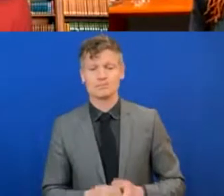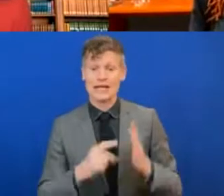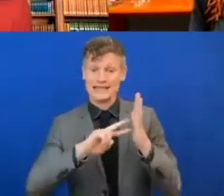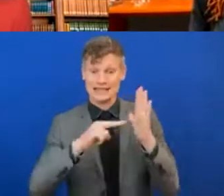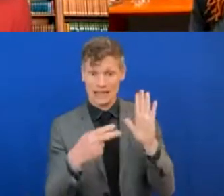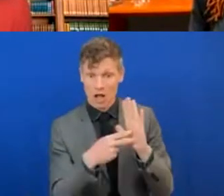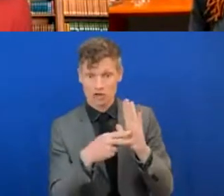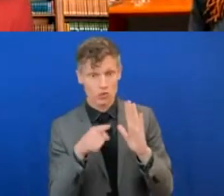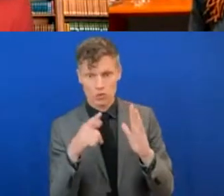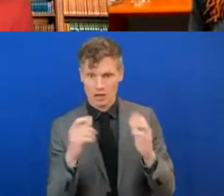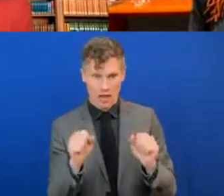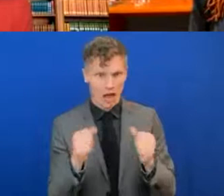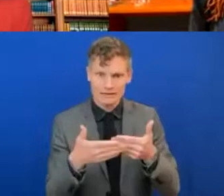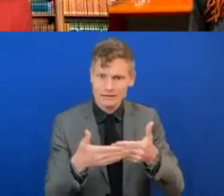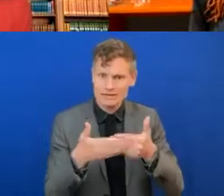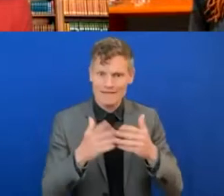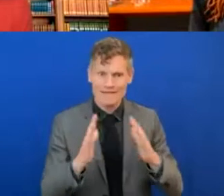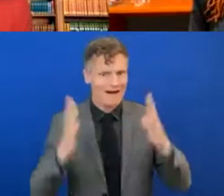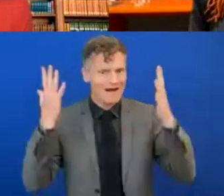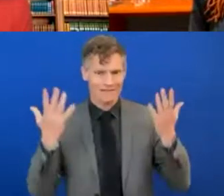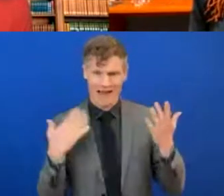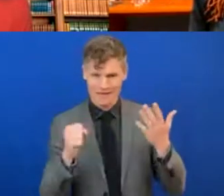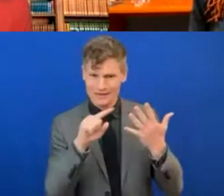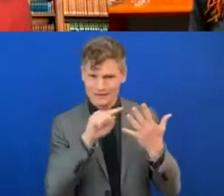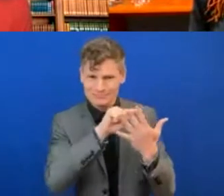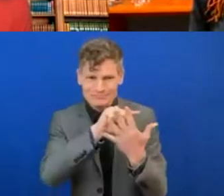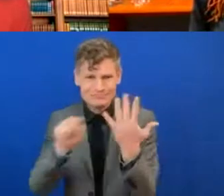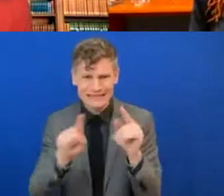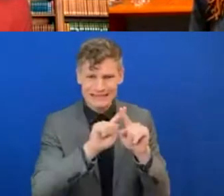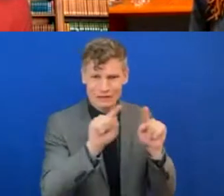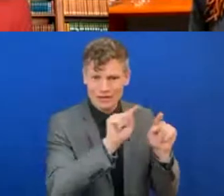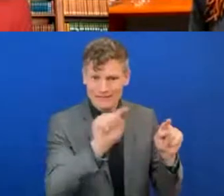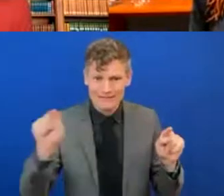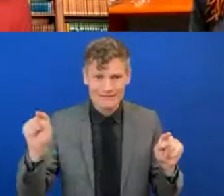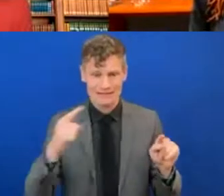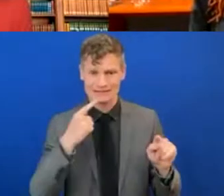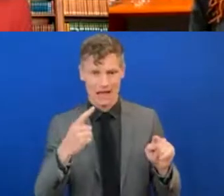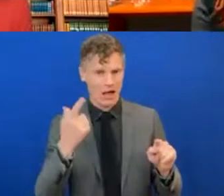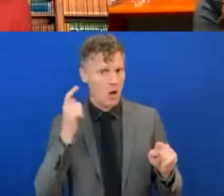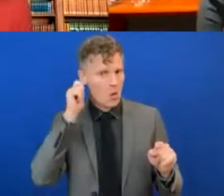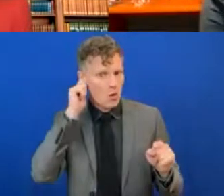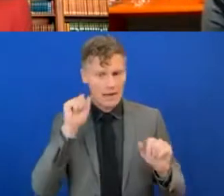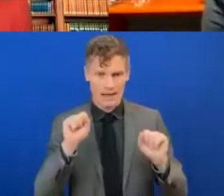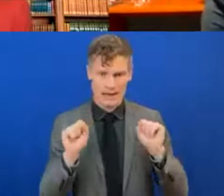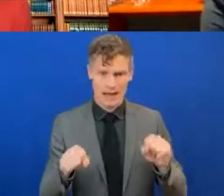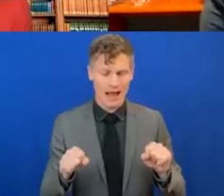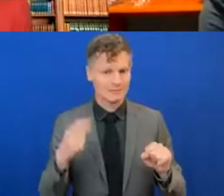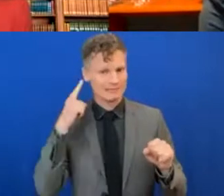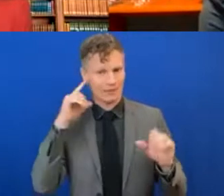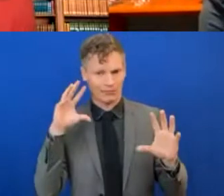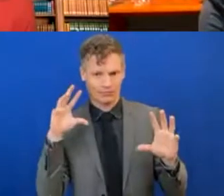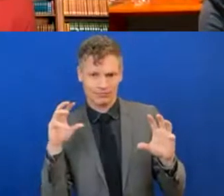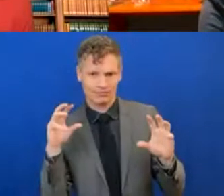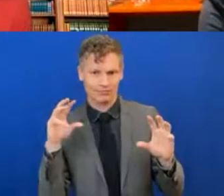Numerous stories about how women were able to use a cell phone when they were at risk of being killed, experiencing